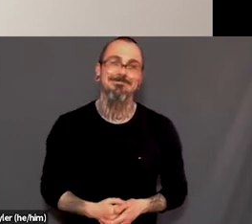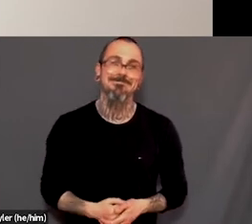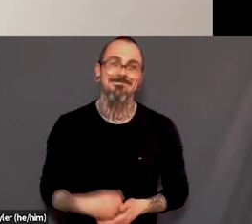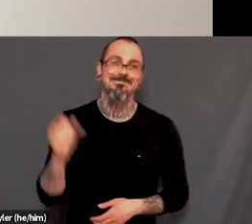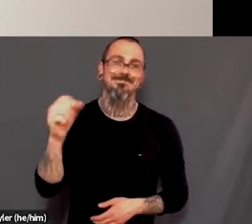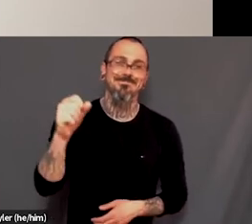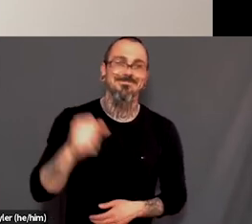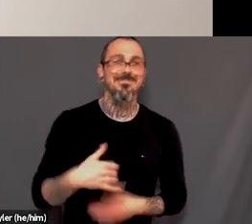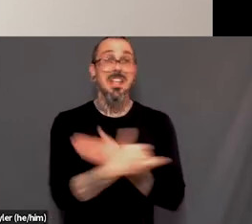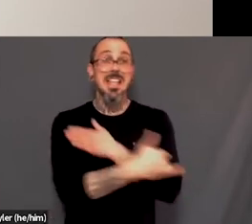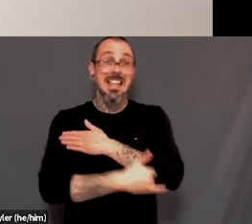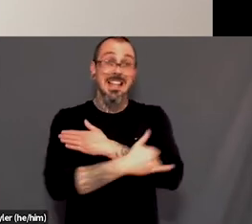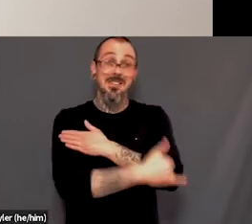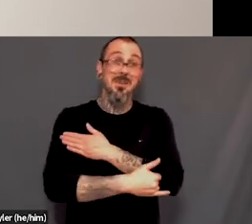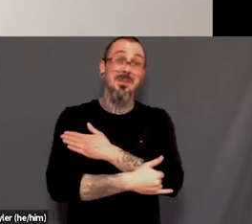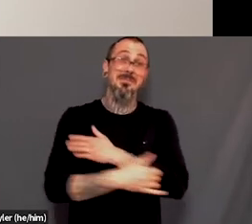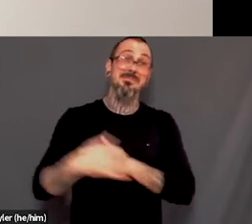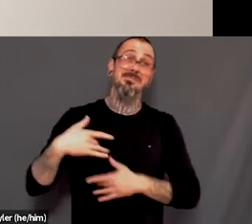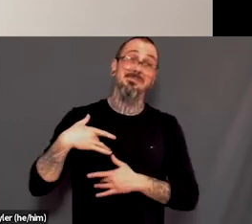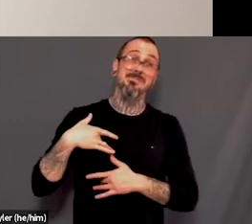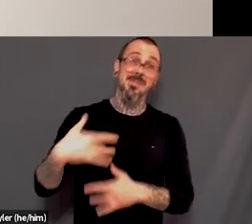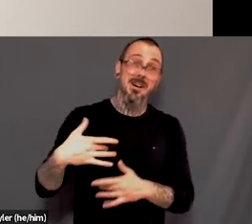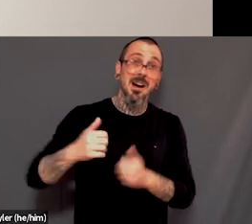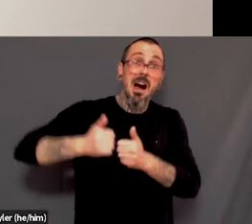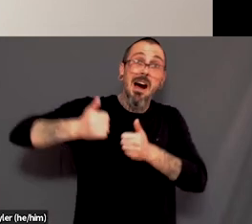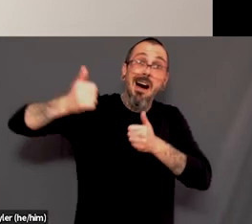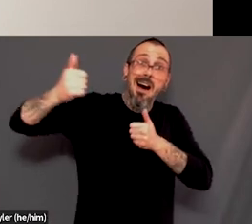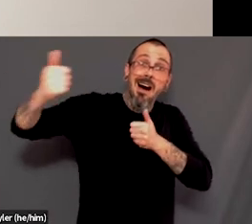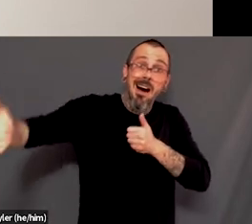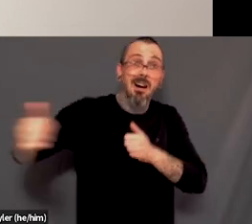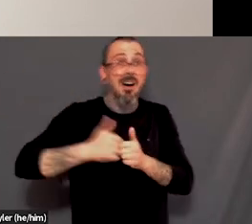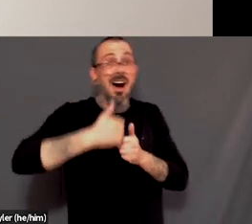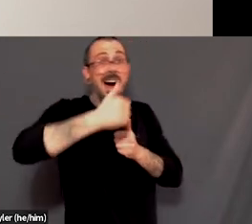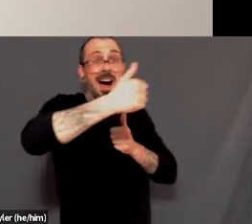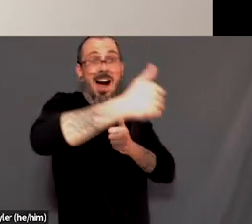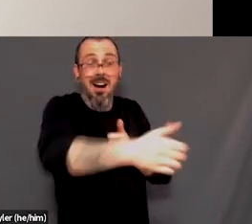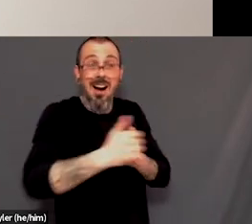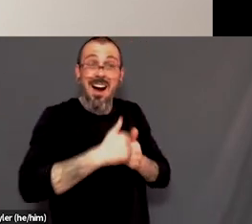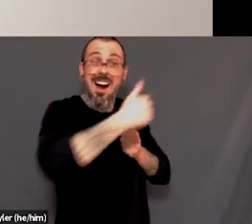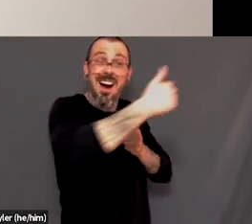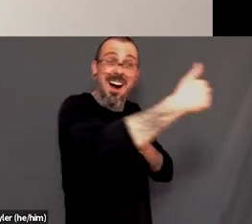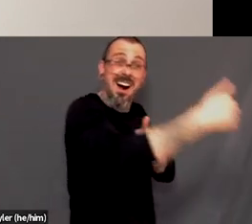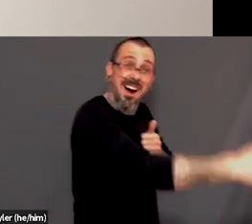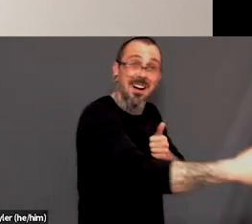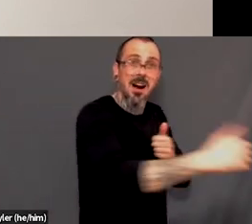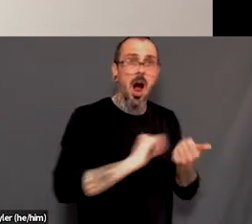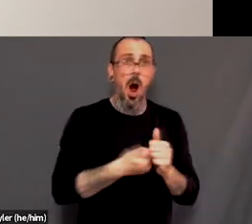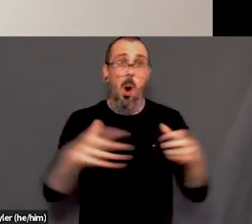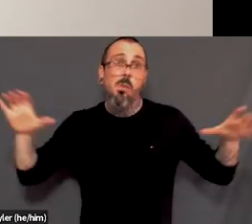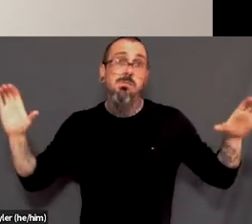big geographical spans to come together to talk and even to find who your people are. Um,